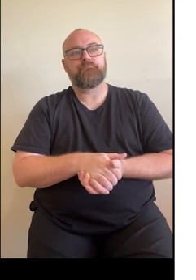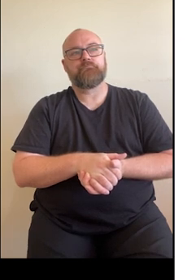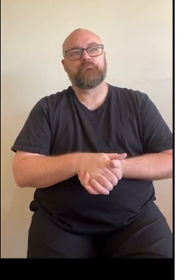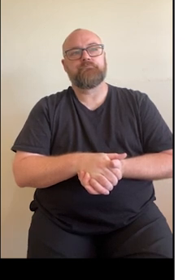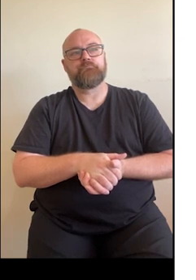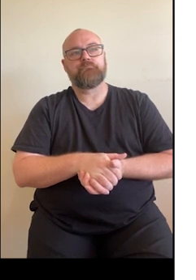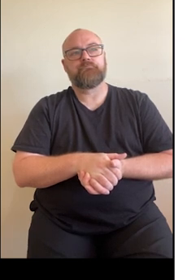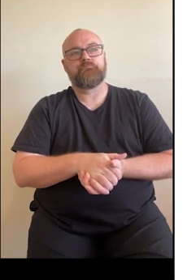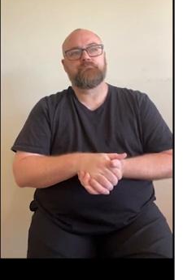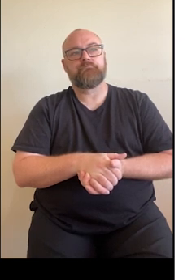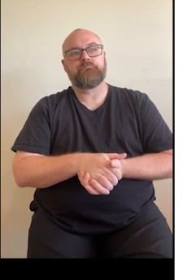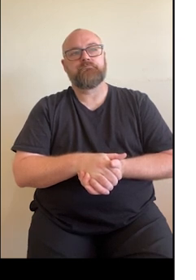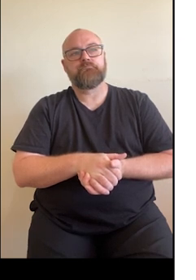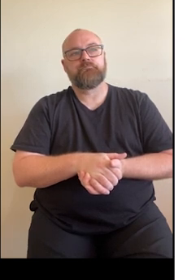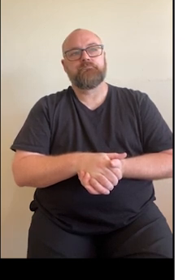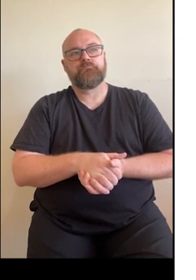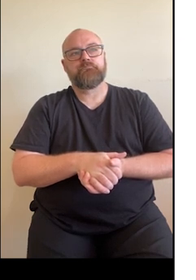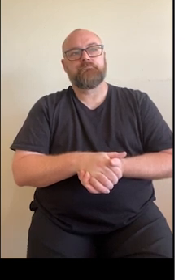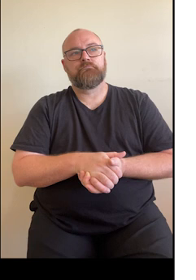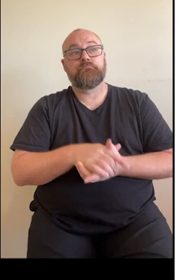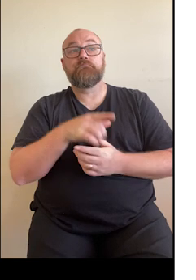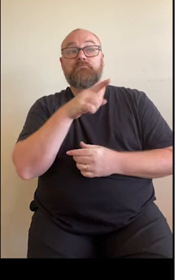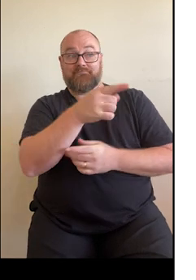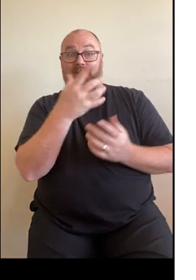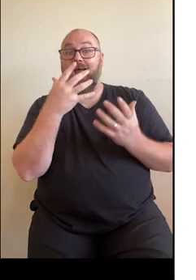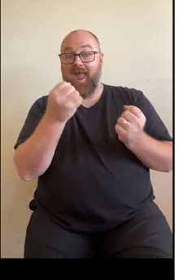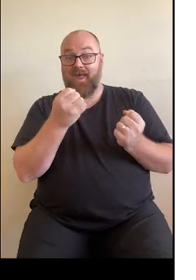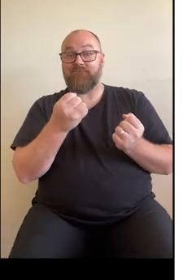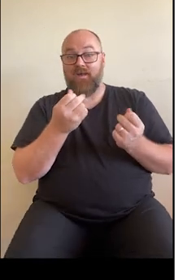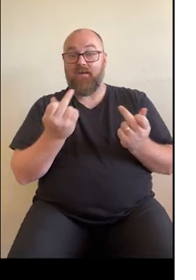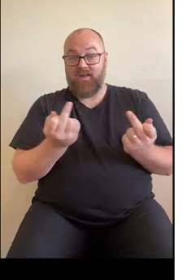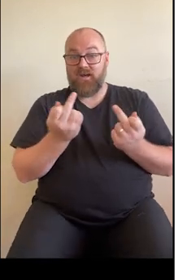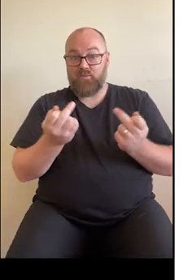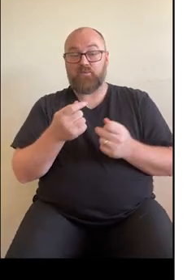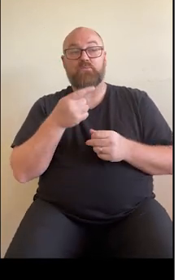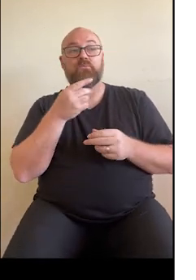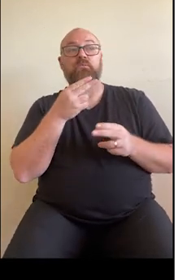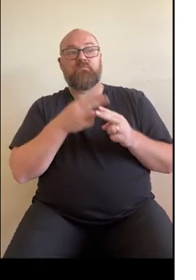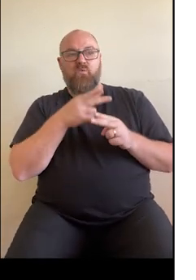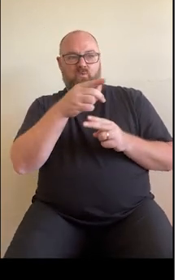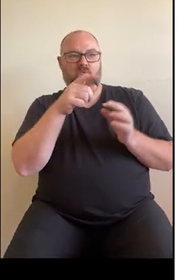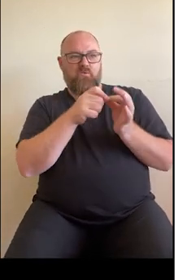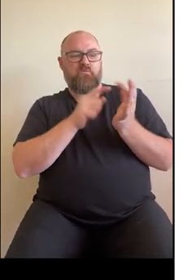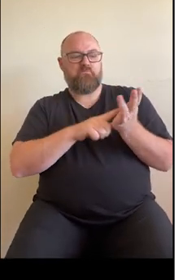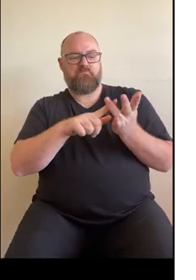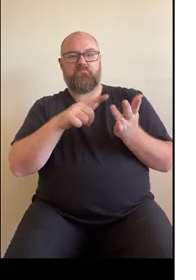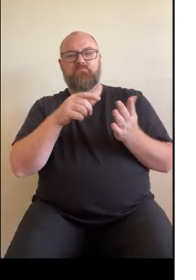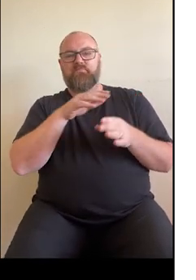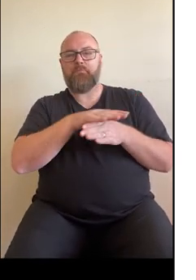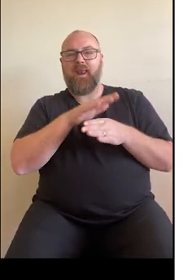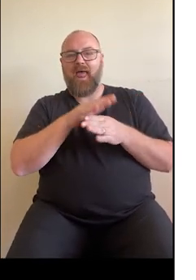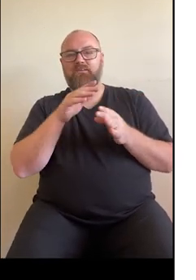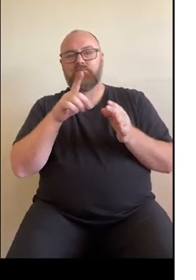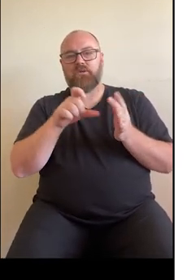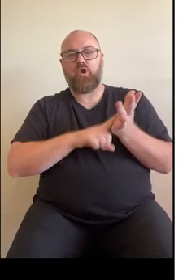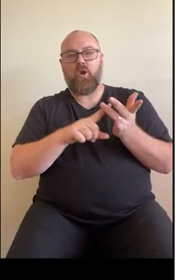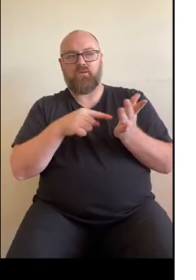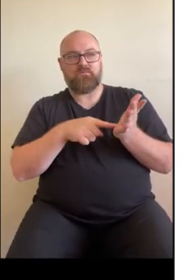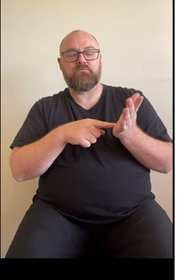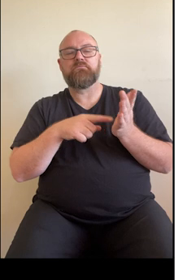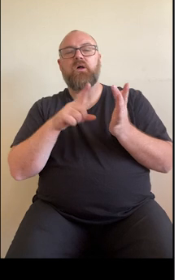Here you can see that there is a pathology report available for the blood clot monitoring test, the INR test.